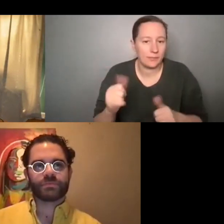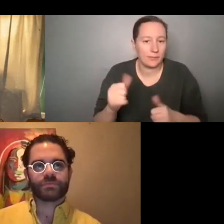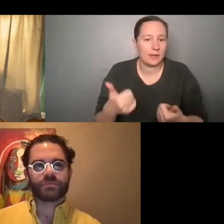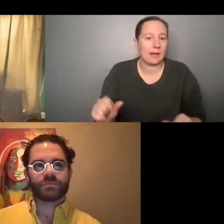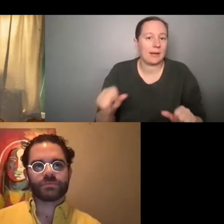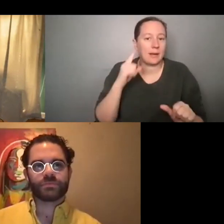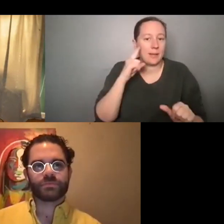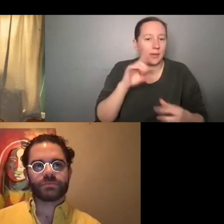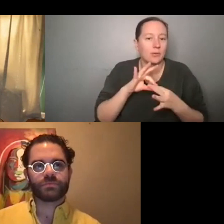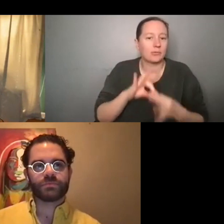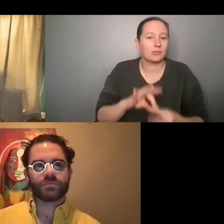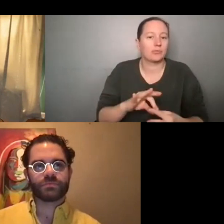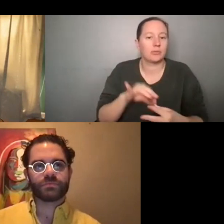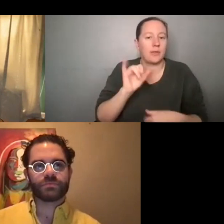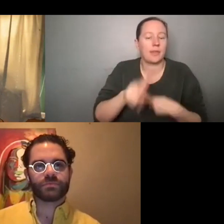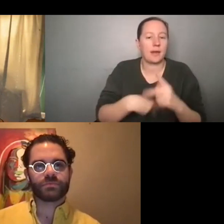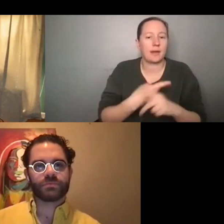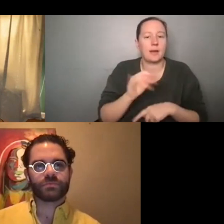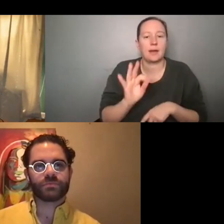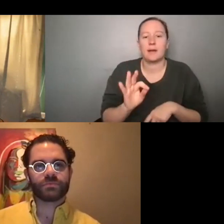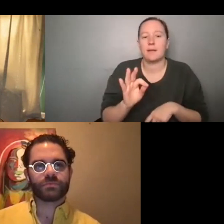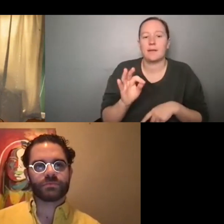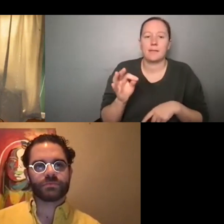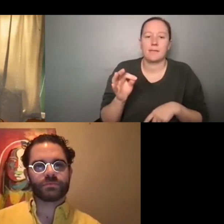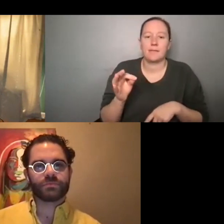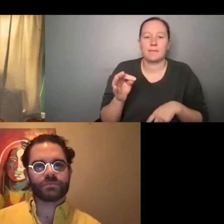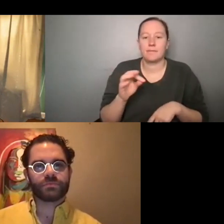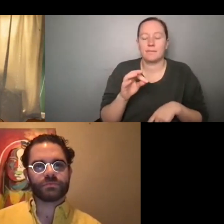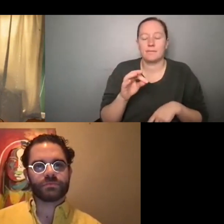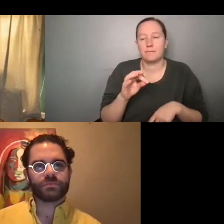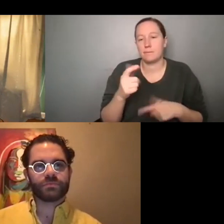any thoughts around that sort of big, big question?